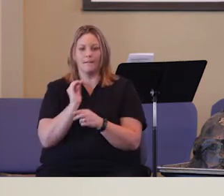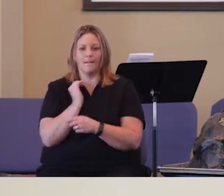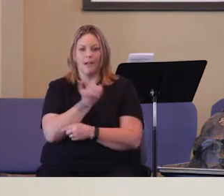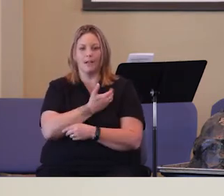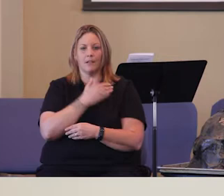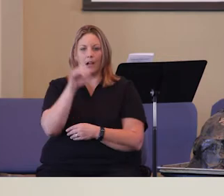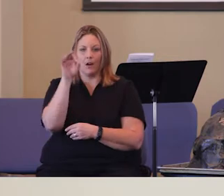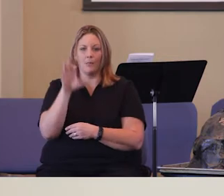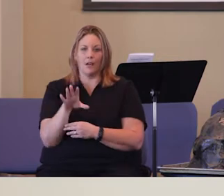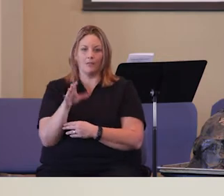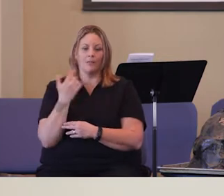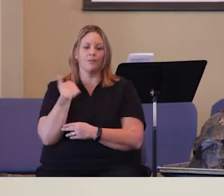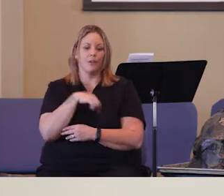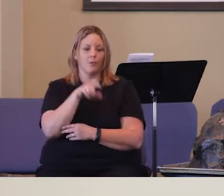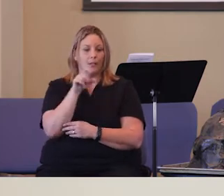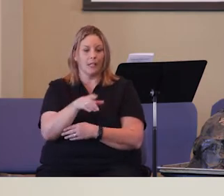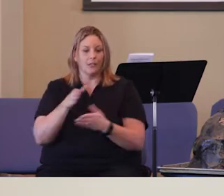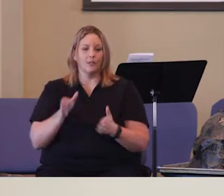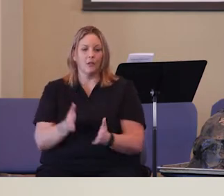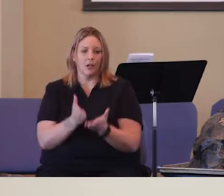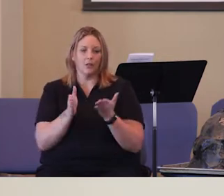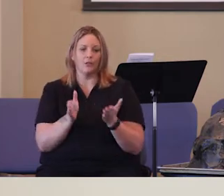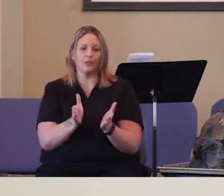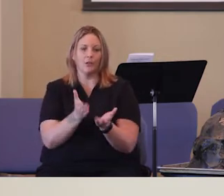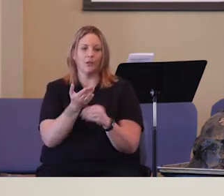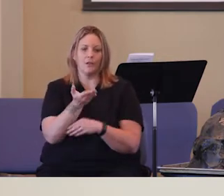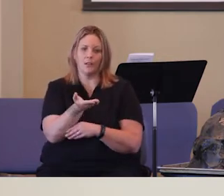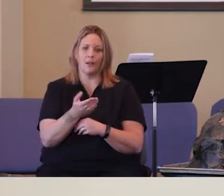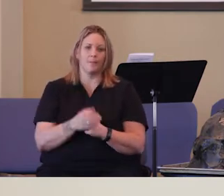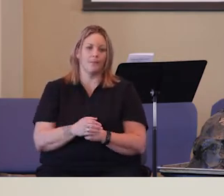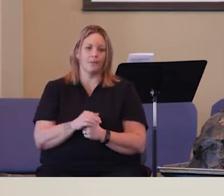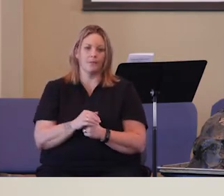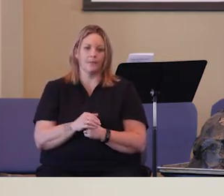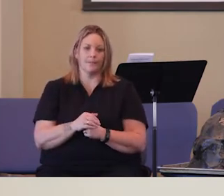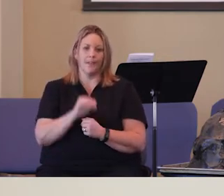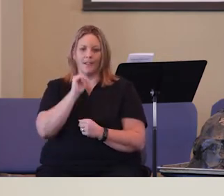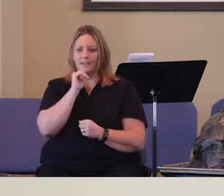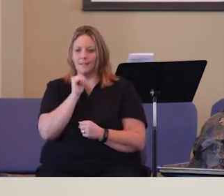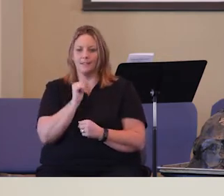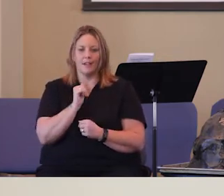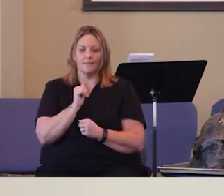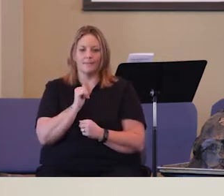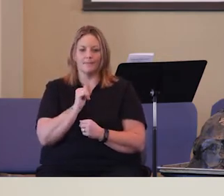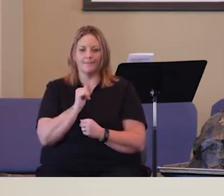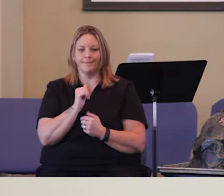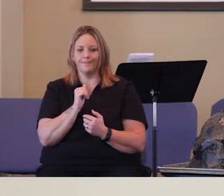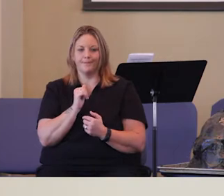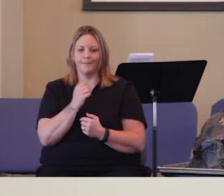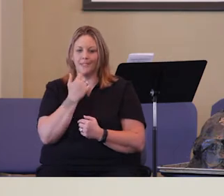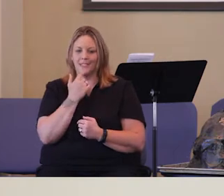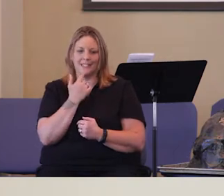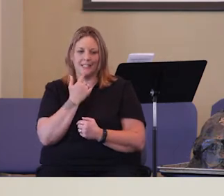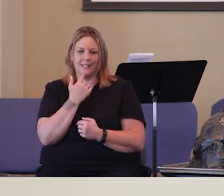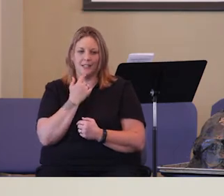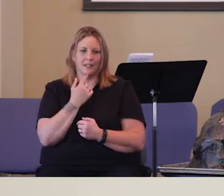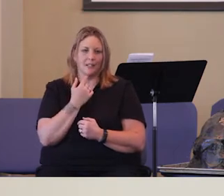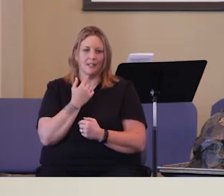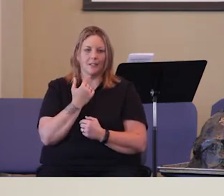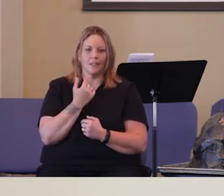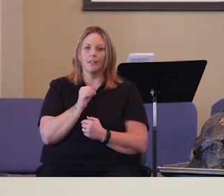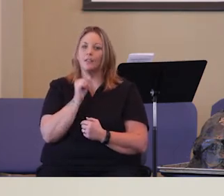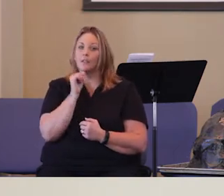pastors. And we need to encourage them not look the other way at problems,